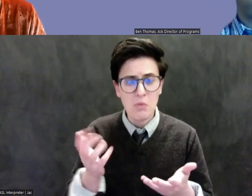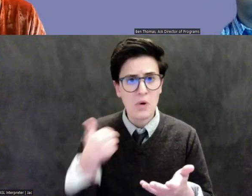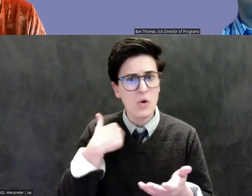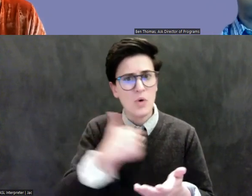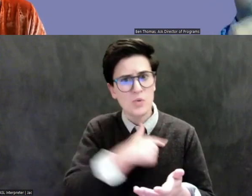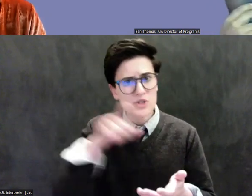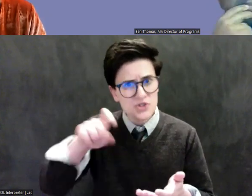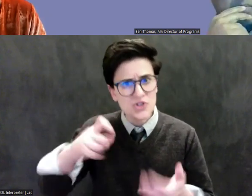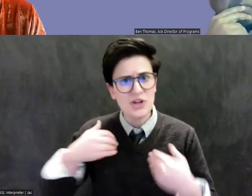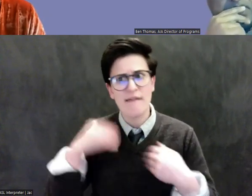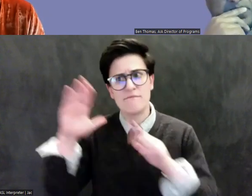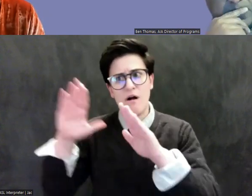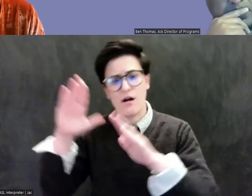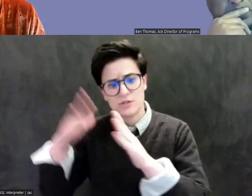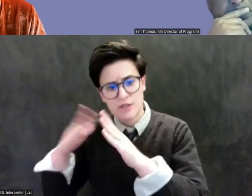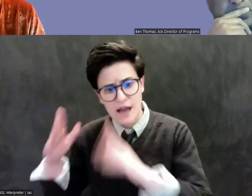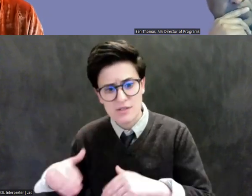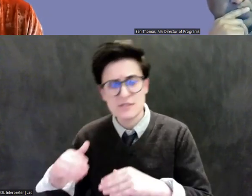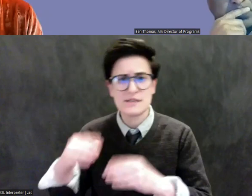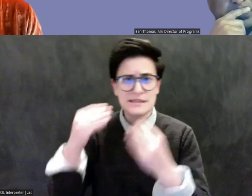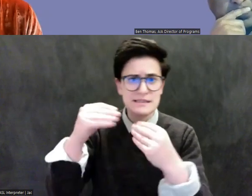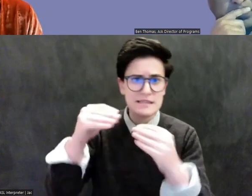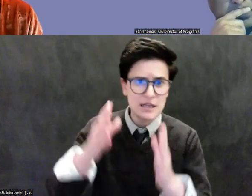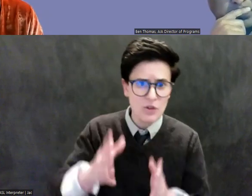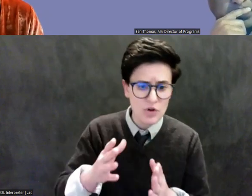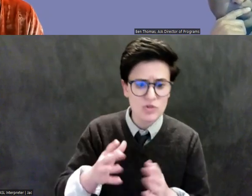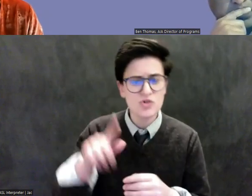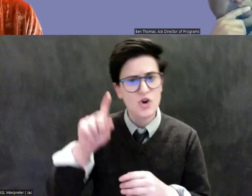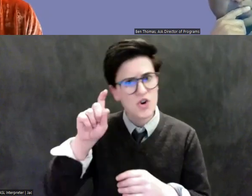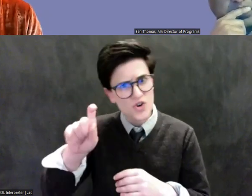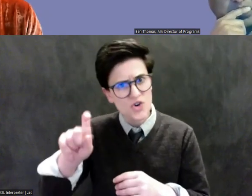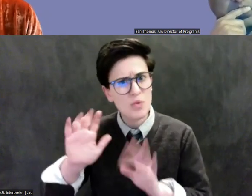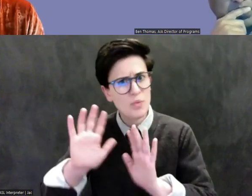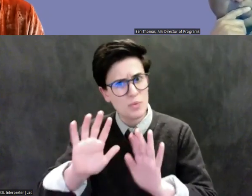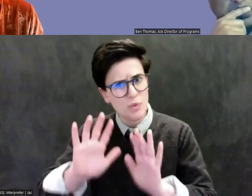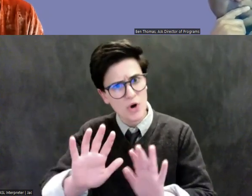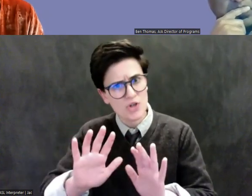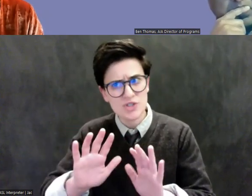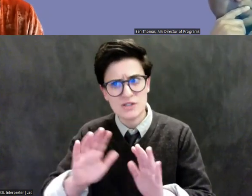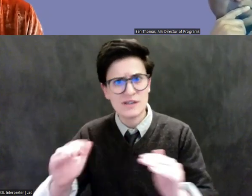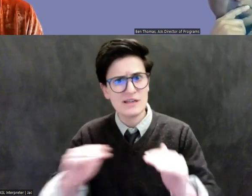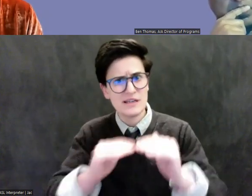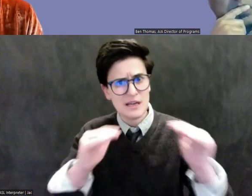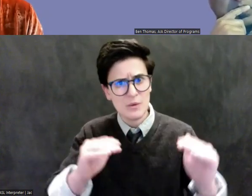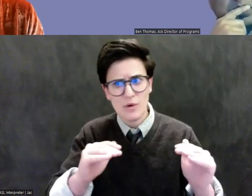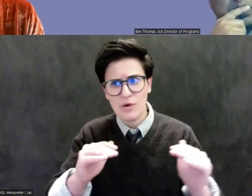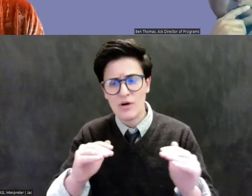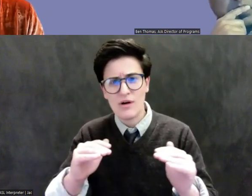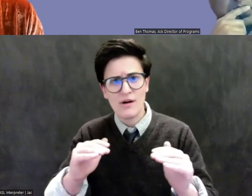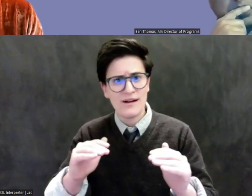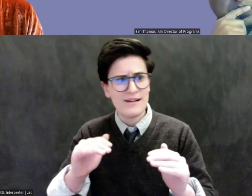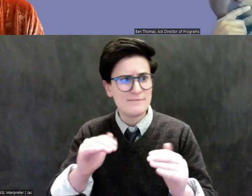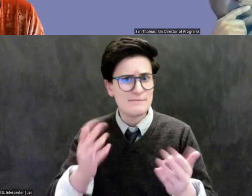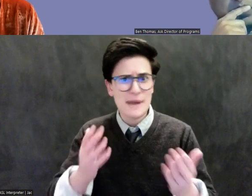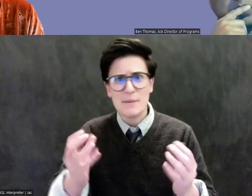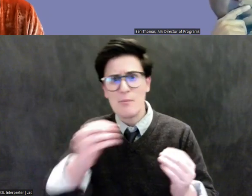houses, um, to be pushing just as much, if not more as archaeologists to clean up the art market, because I